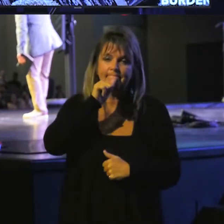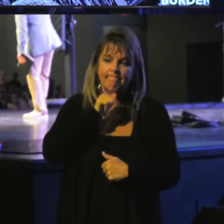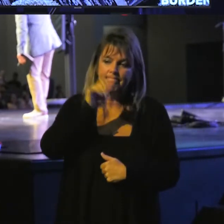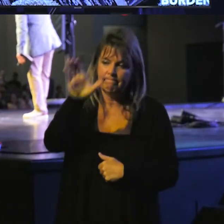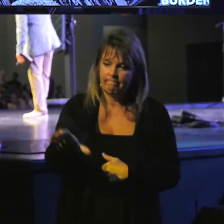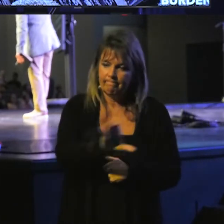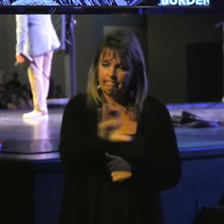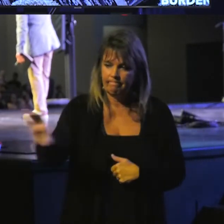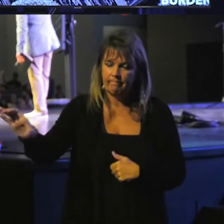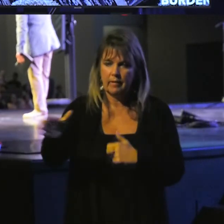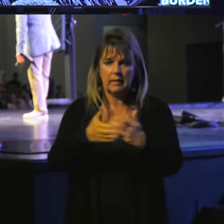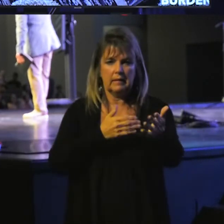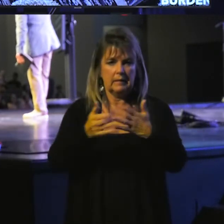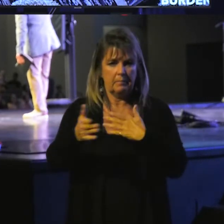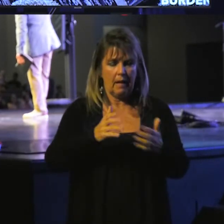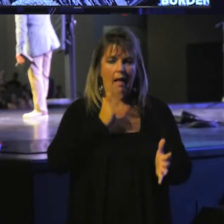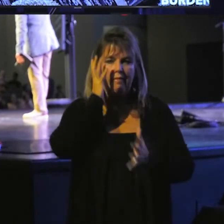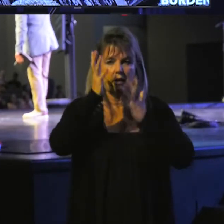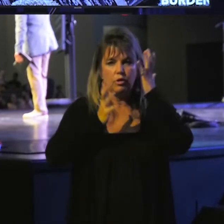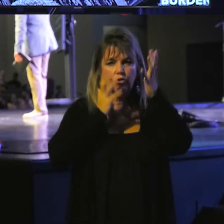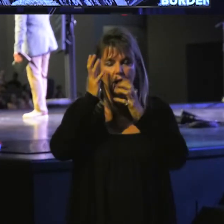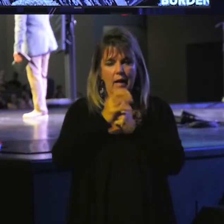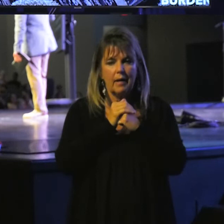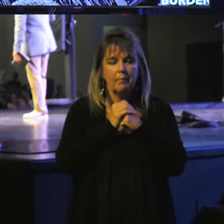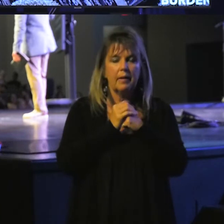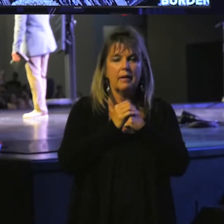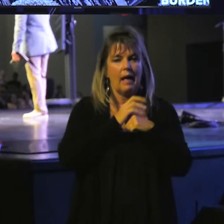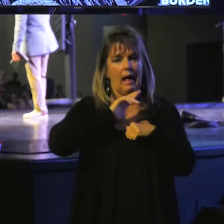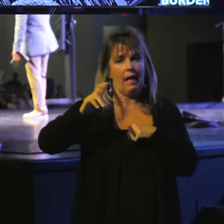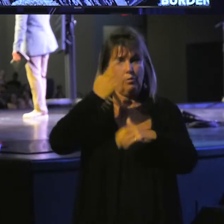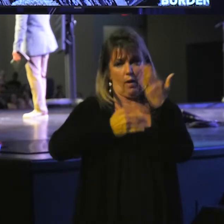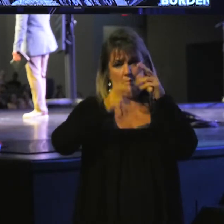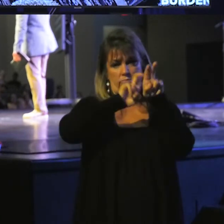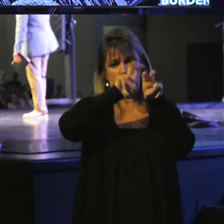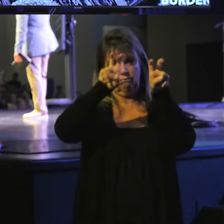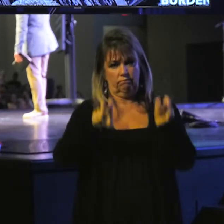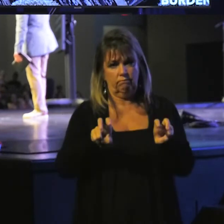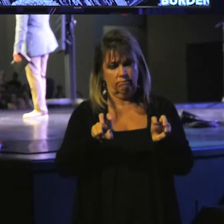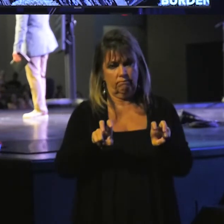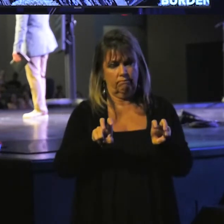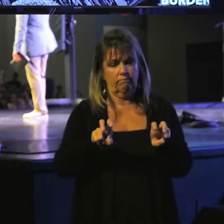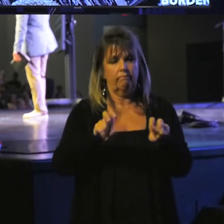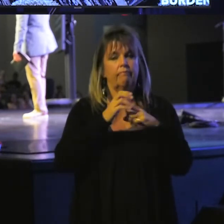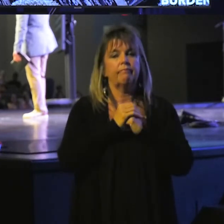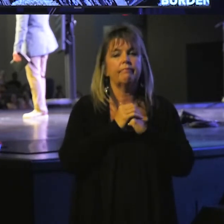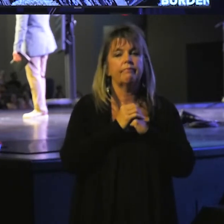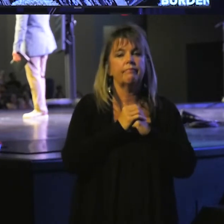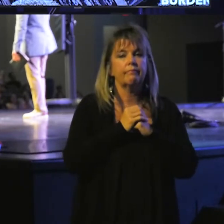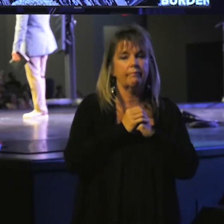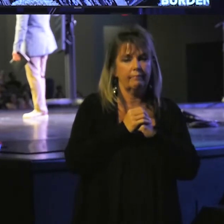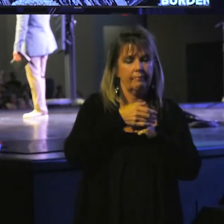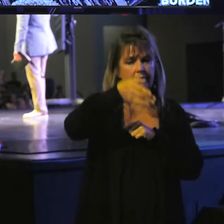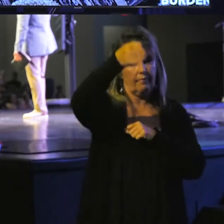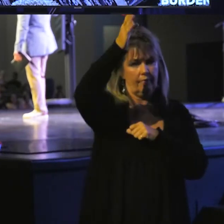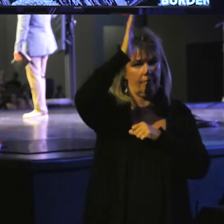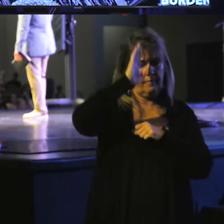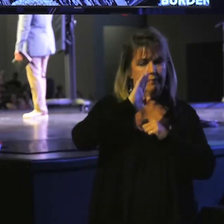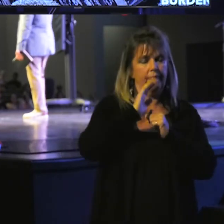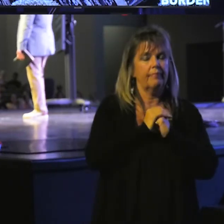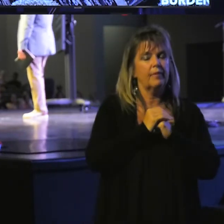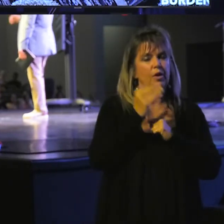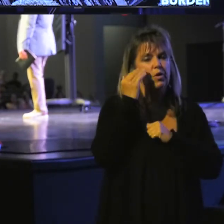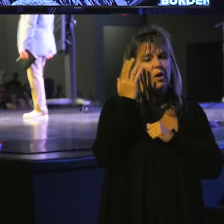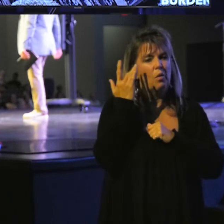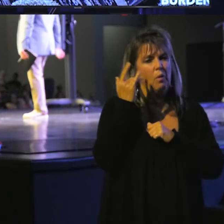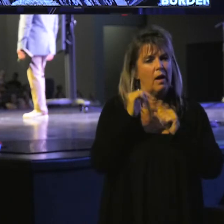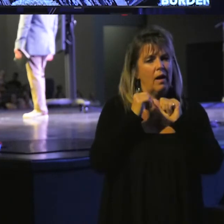despising the shame, and is seated at the right hand of the throne of God. You know